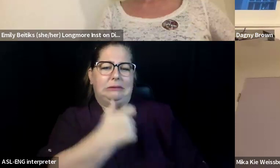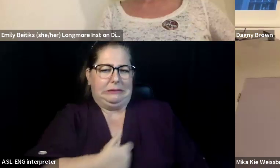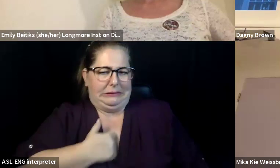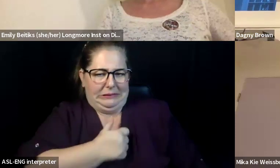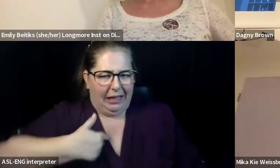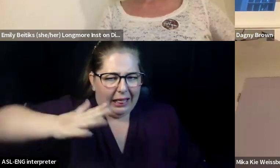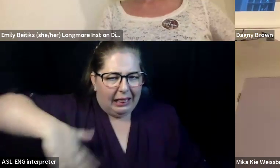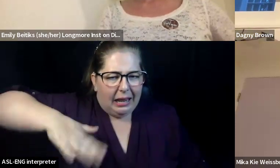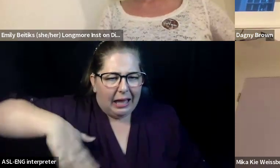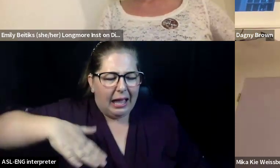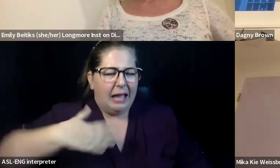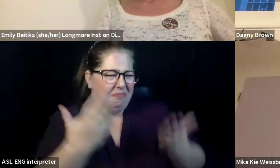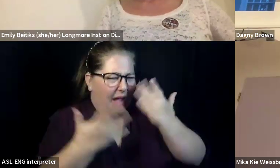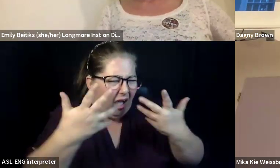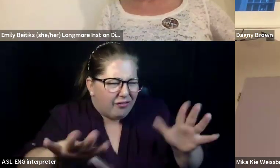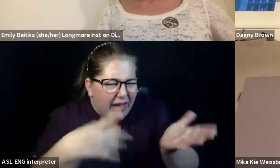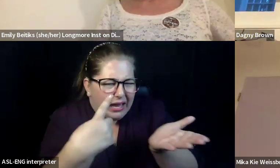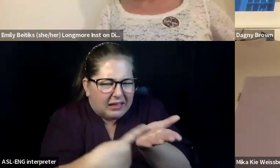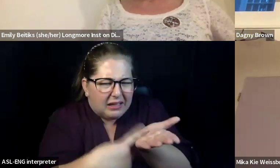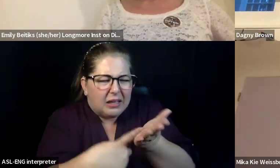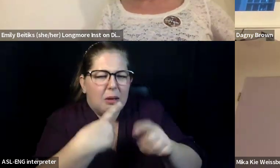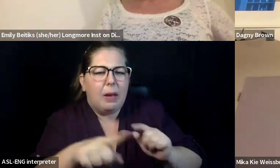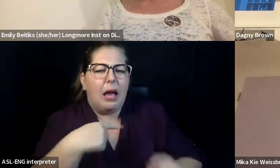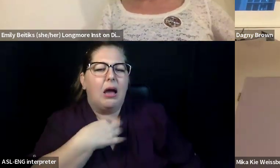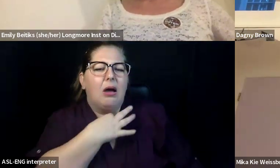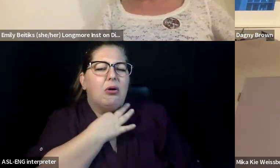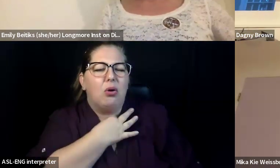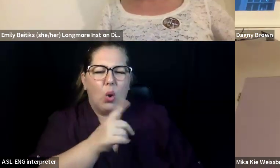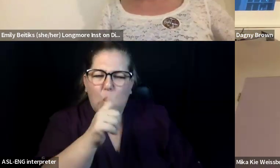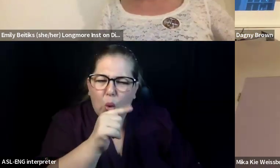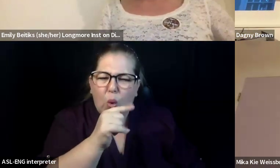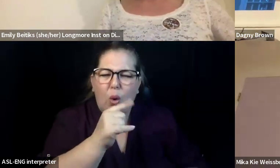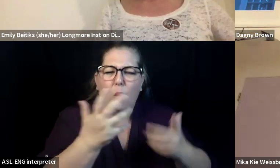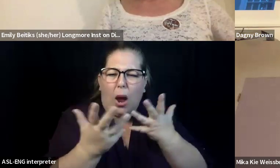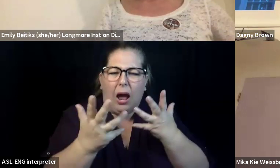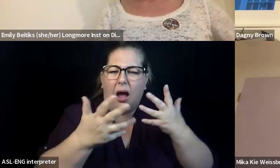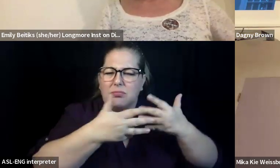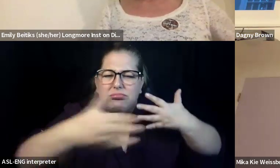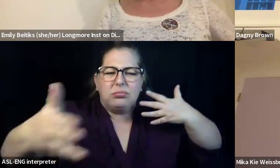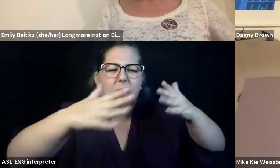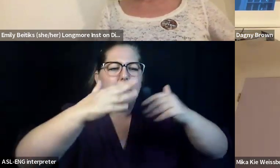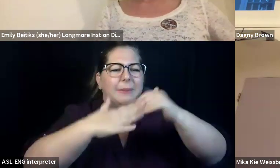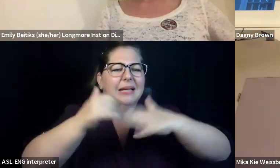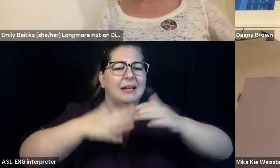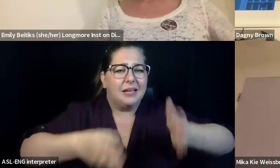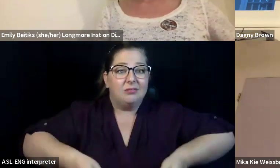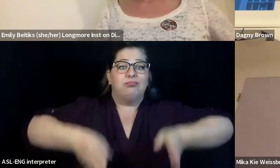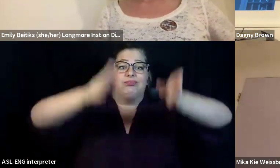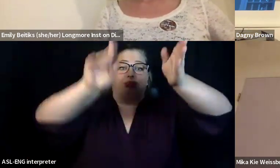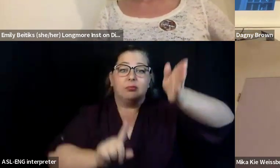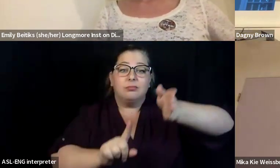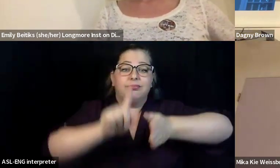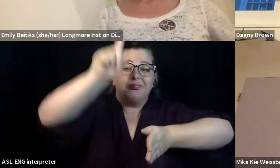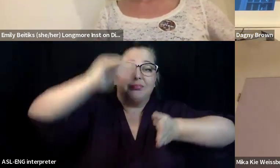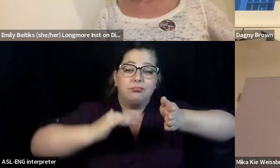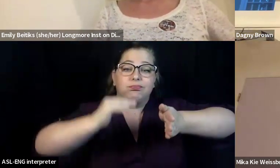a little bit? Yeah. So we'll be the, um, the operators on the ground floor and there will be other